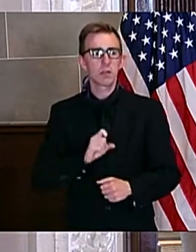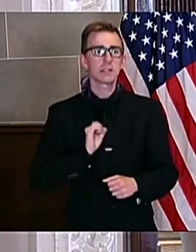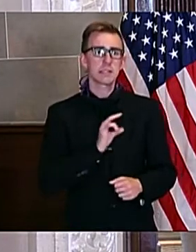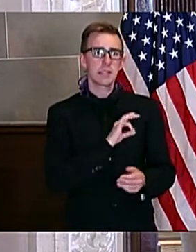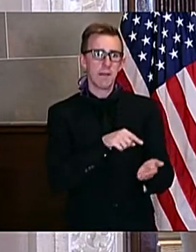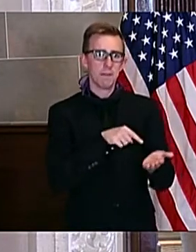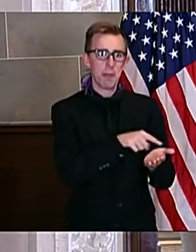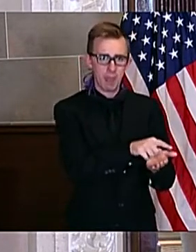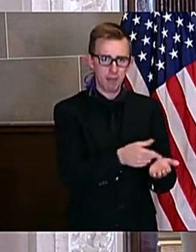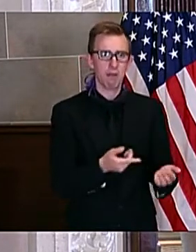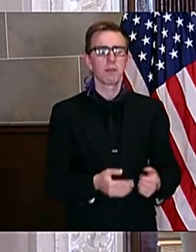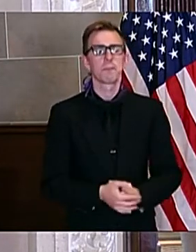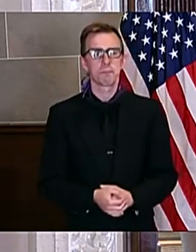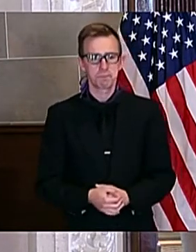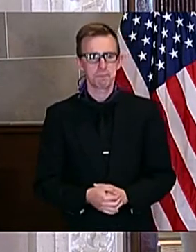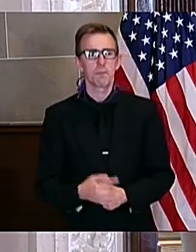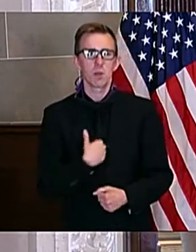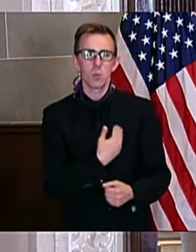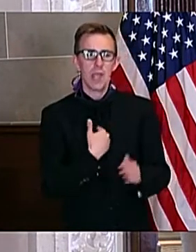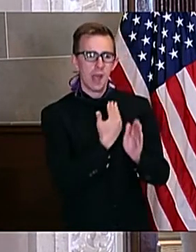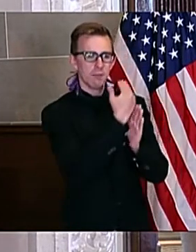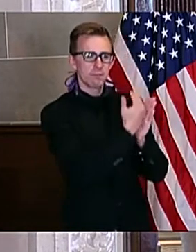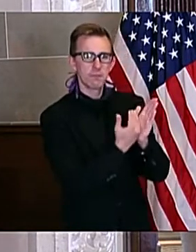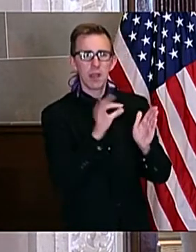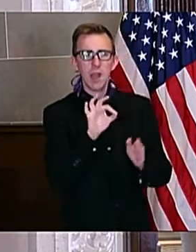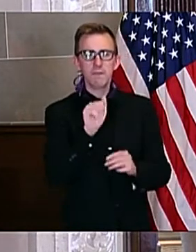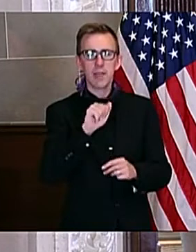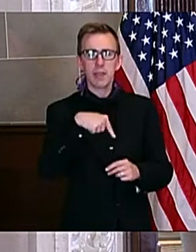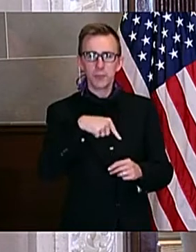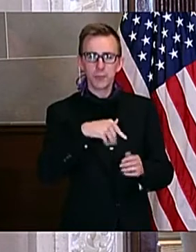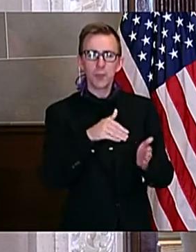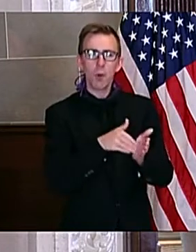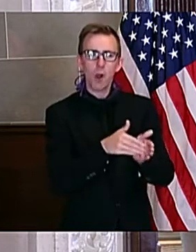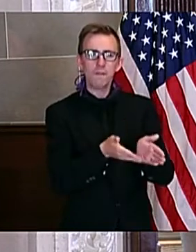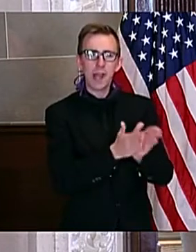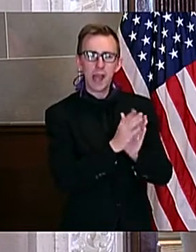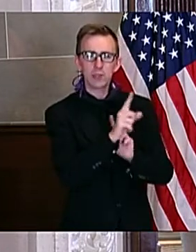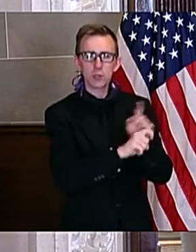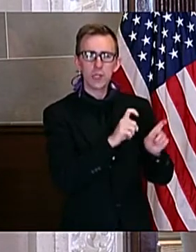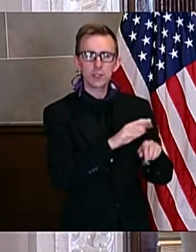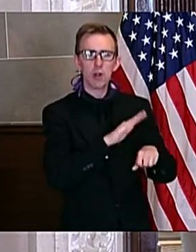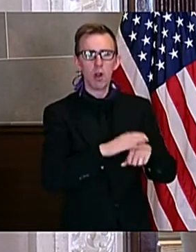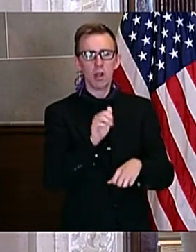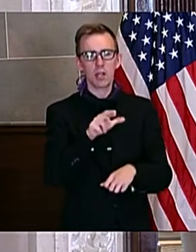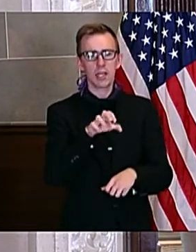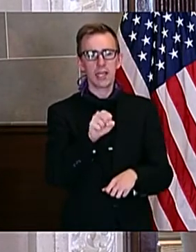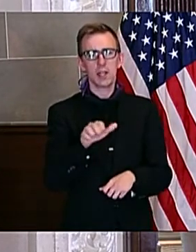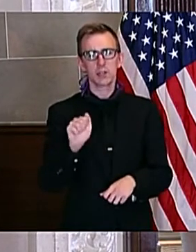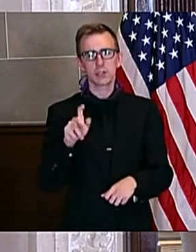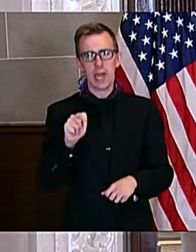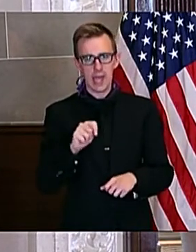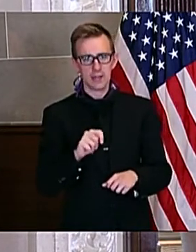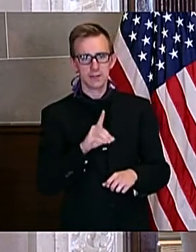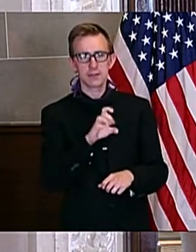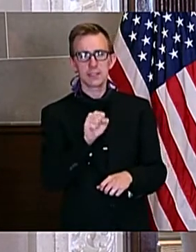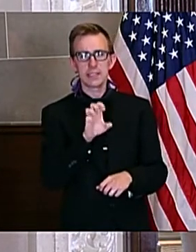We have guidance and a list of frequently asked questions on our CARES Act page of the DESE website.